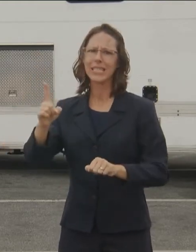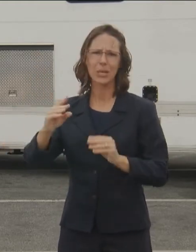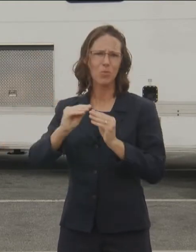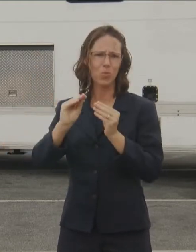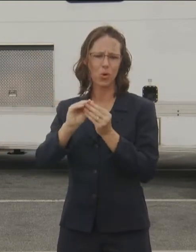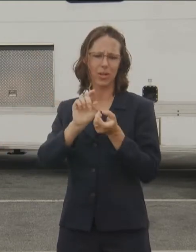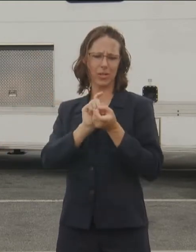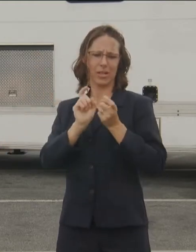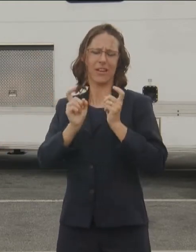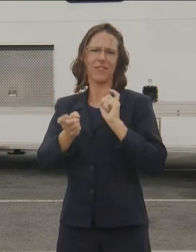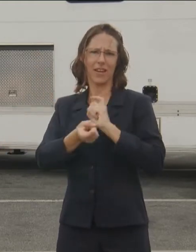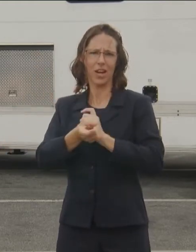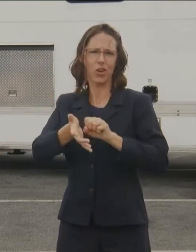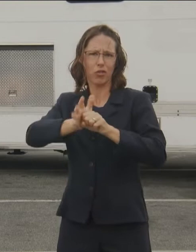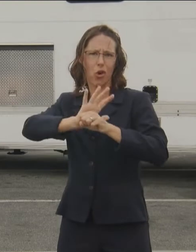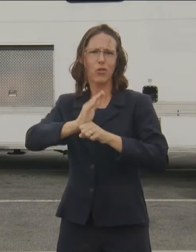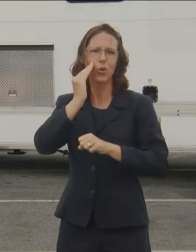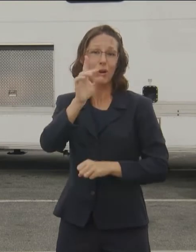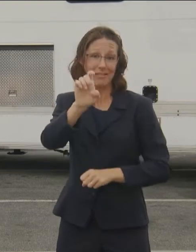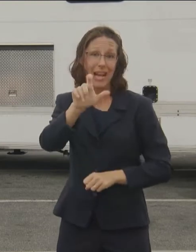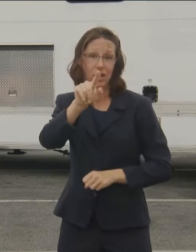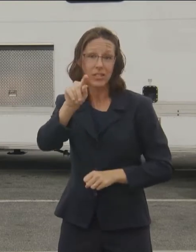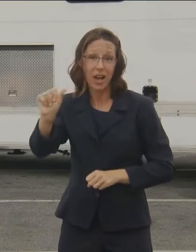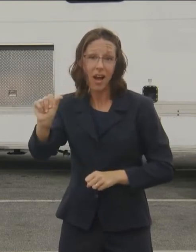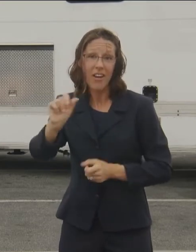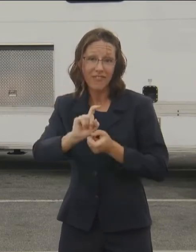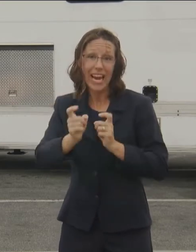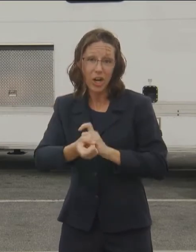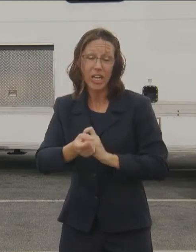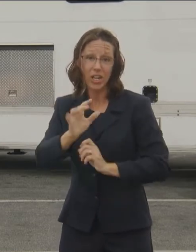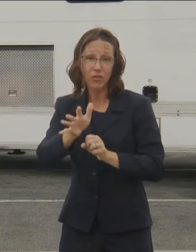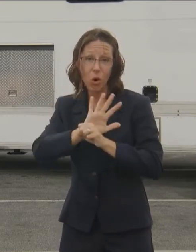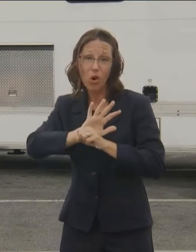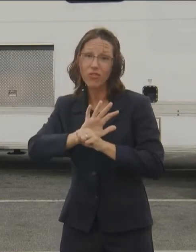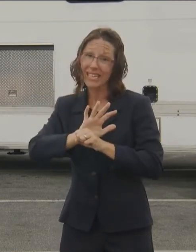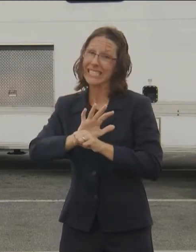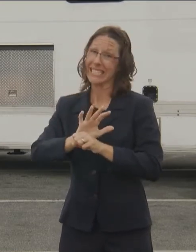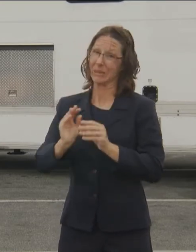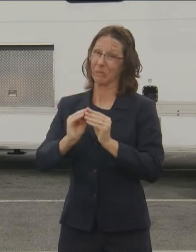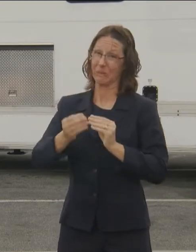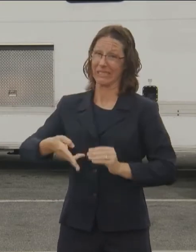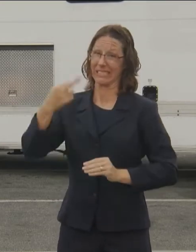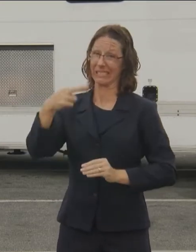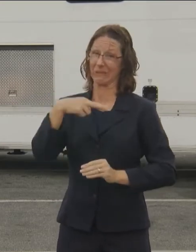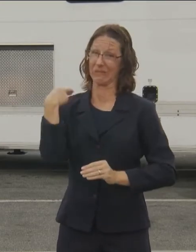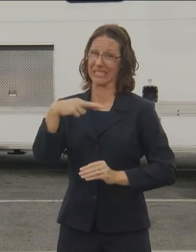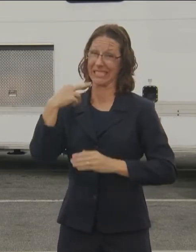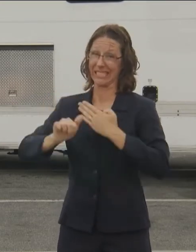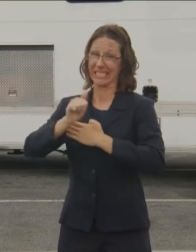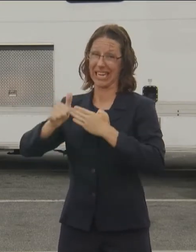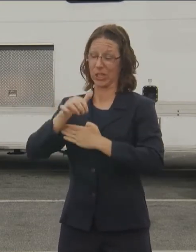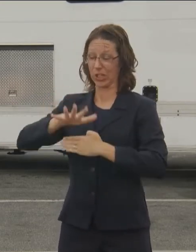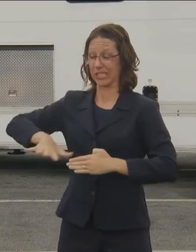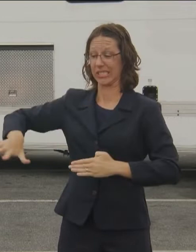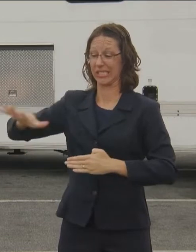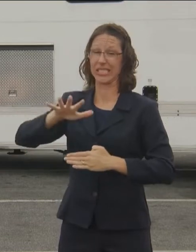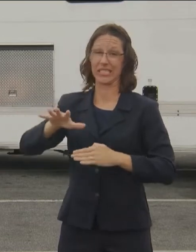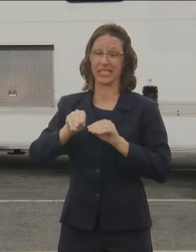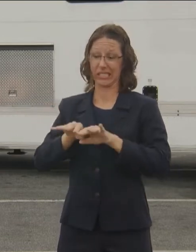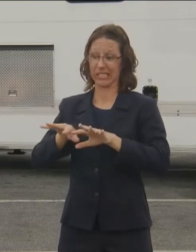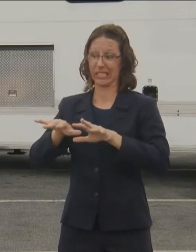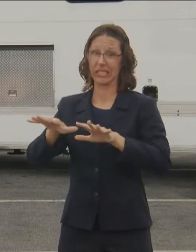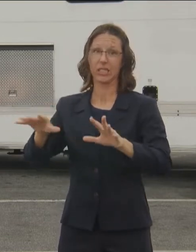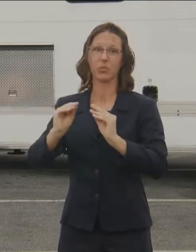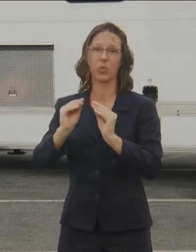COVID-19, like the Delta variant, right now that risk is increasing as these variants spread across the nation. And, again,